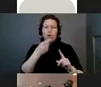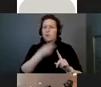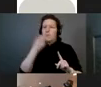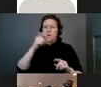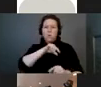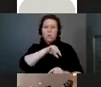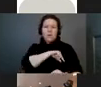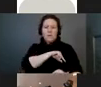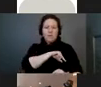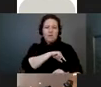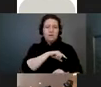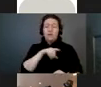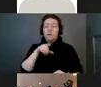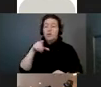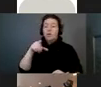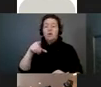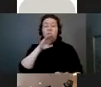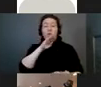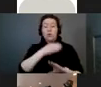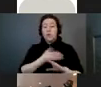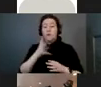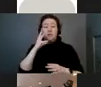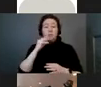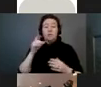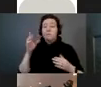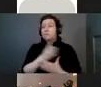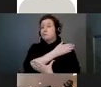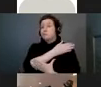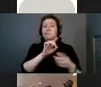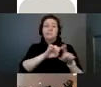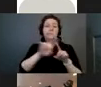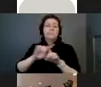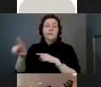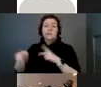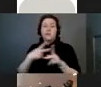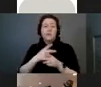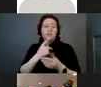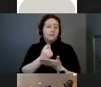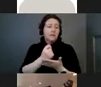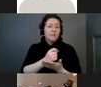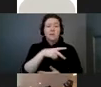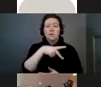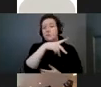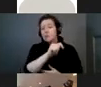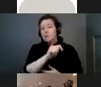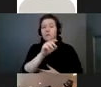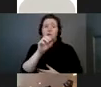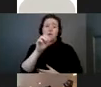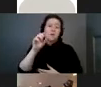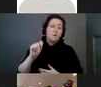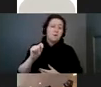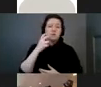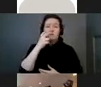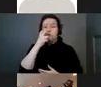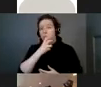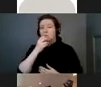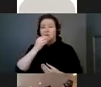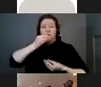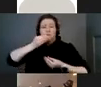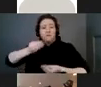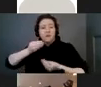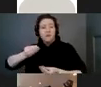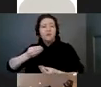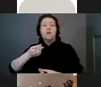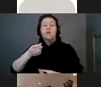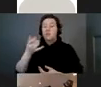done the whole gamut of therapy, PT, OT, speech, feeding. Like I said, she was on antiviral